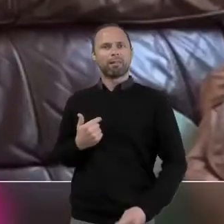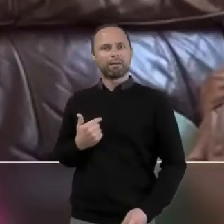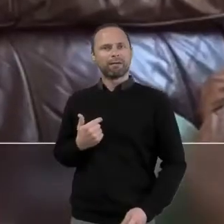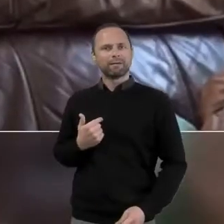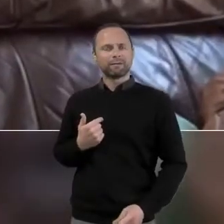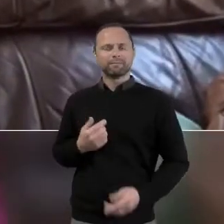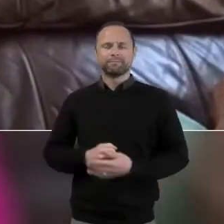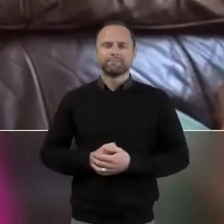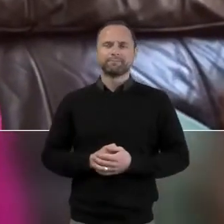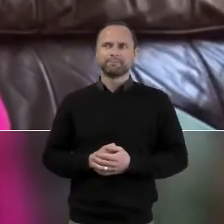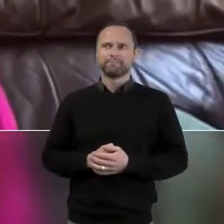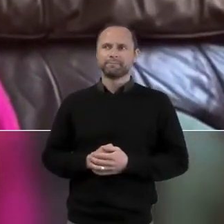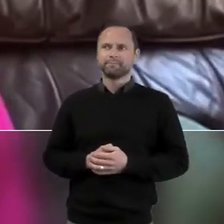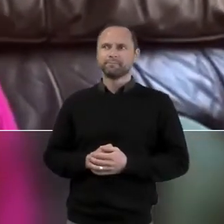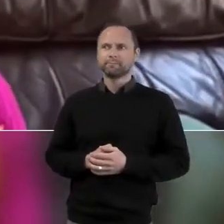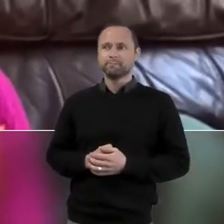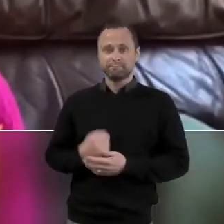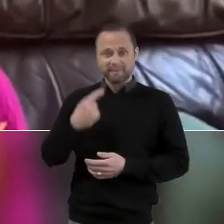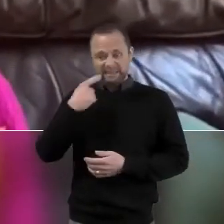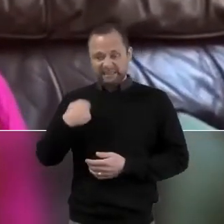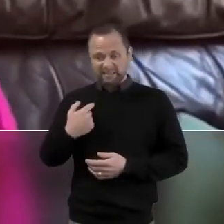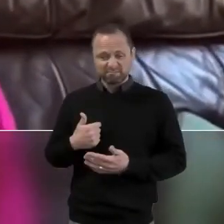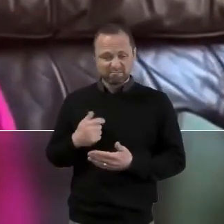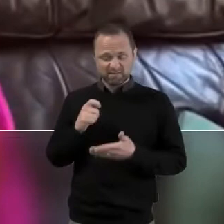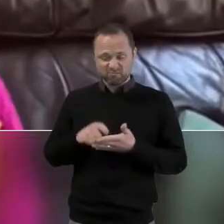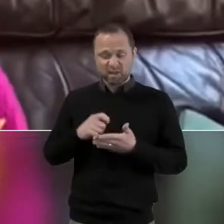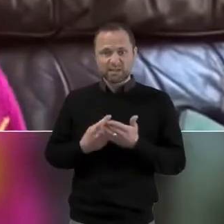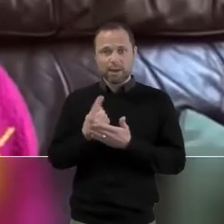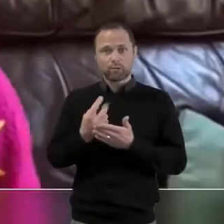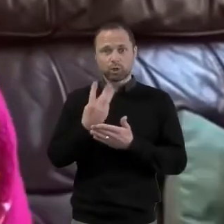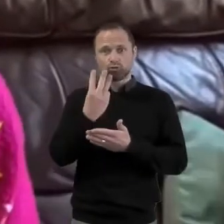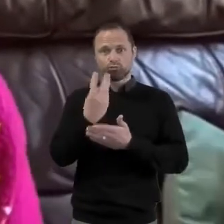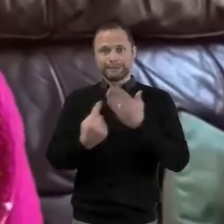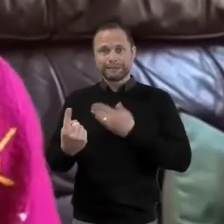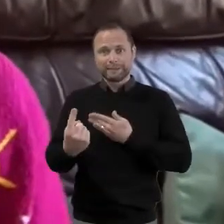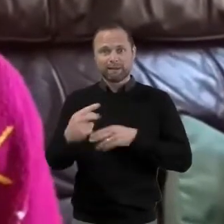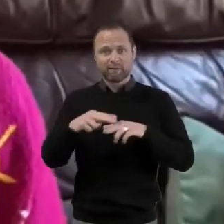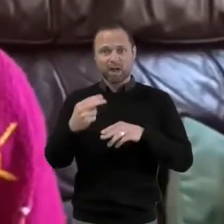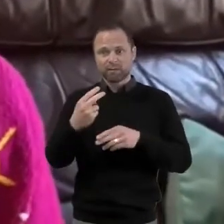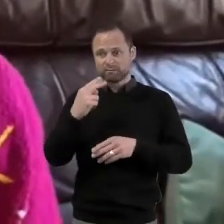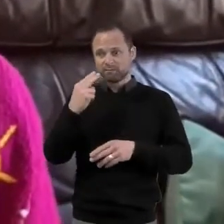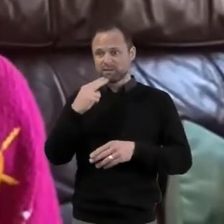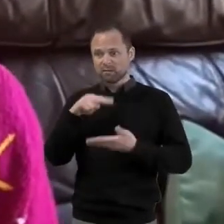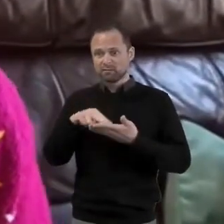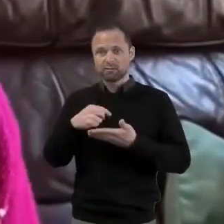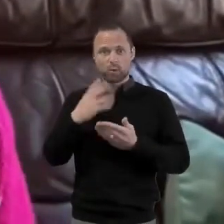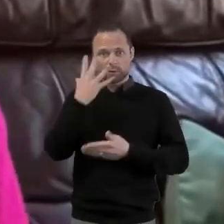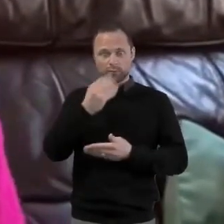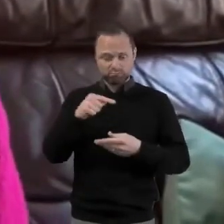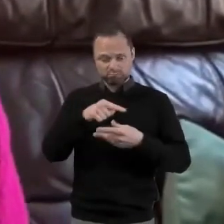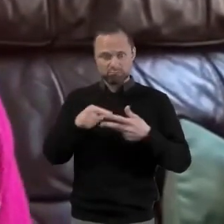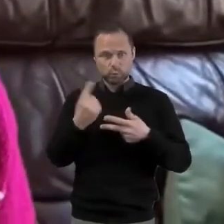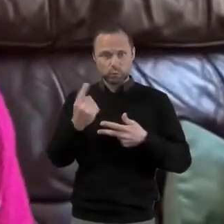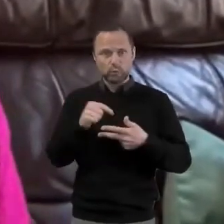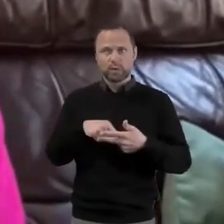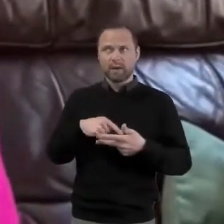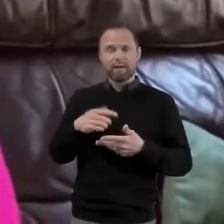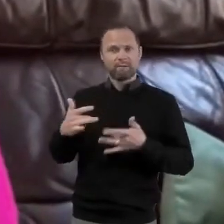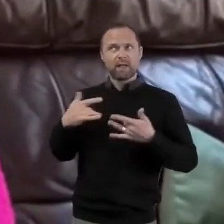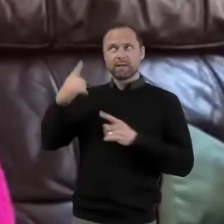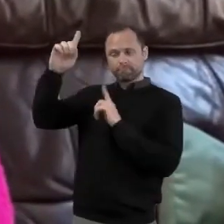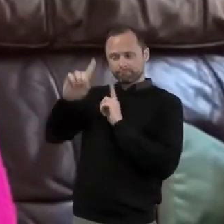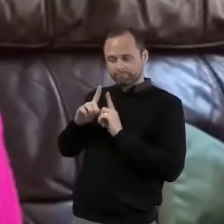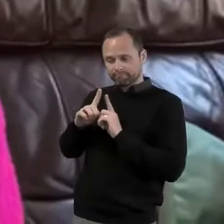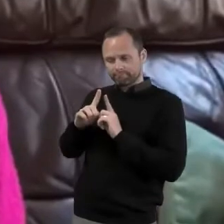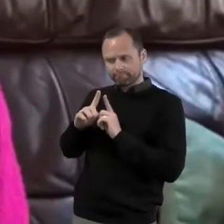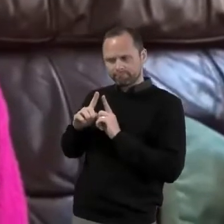Yesterday when I was writing about the Trinity I felt God was with me and giving me the